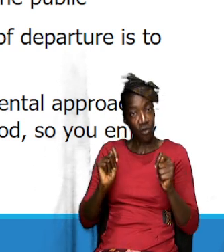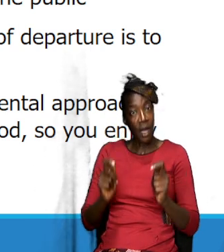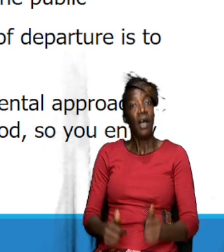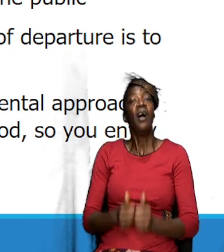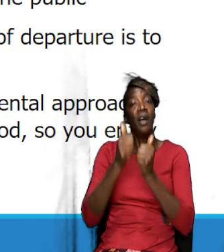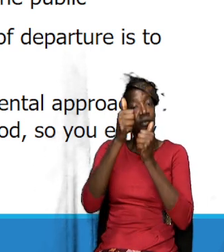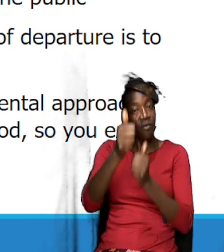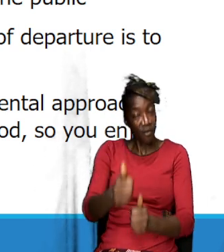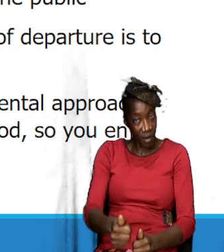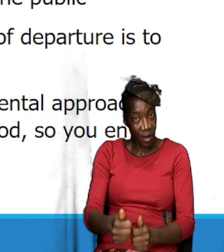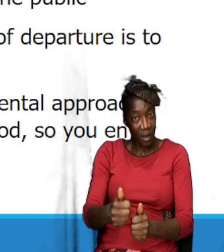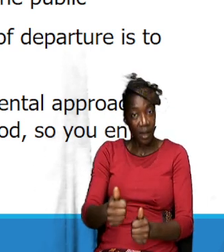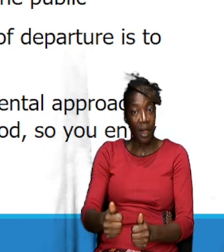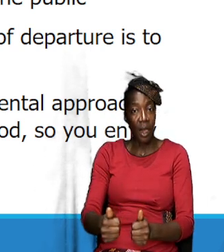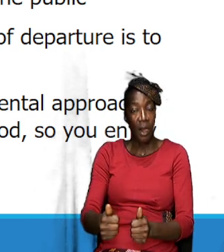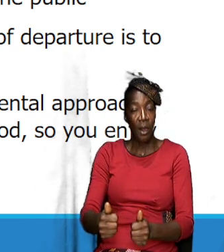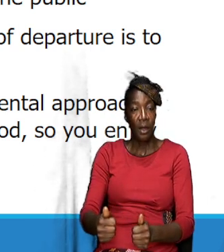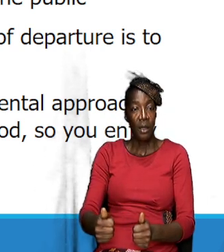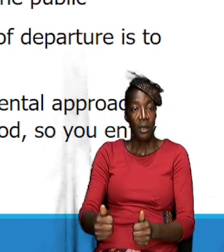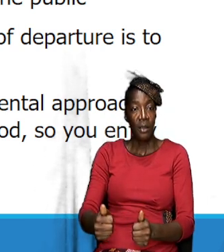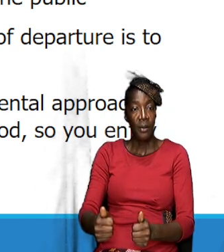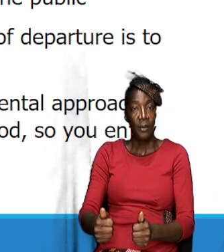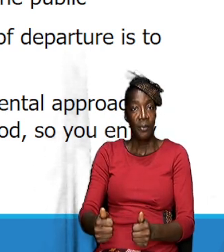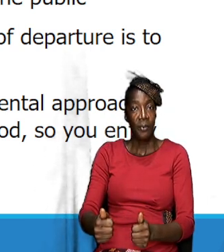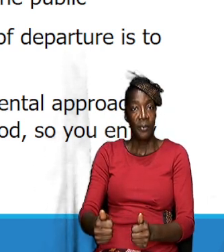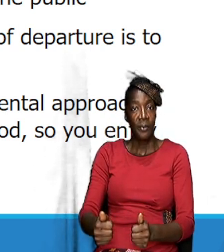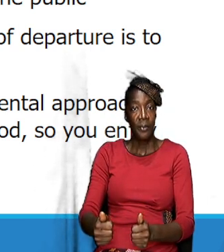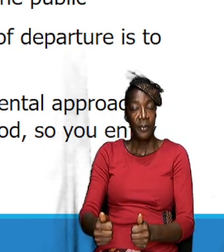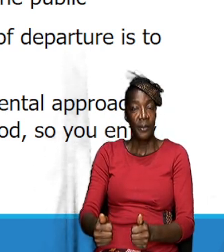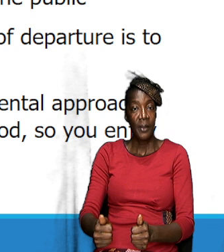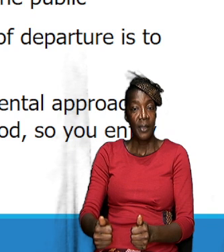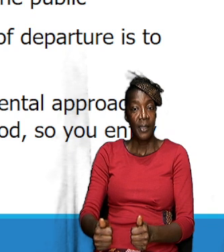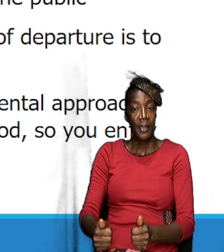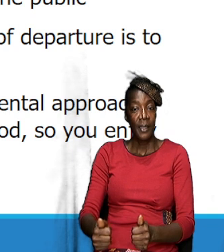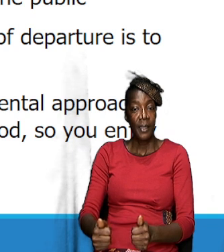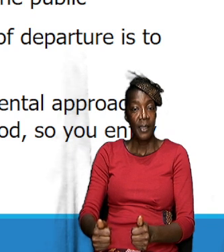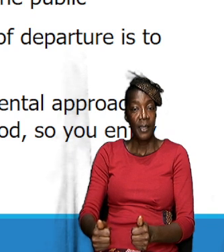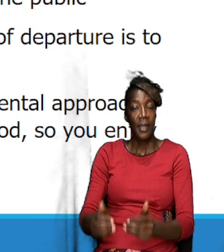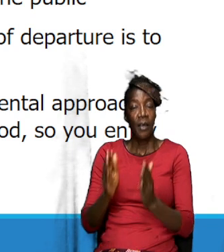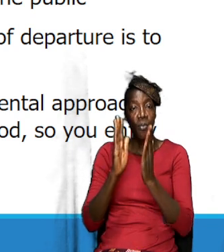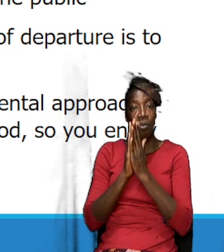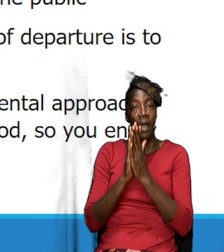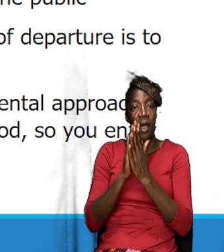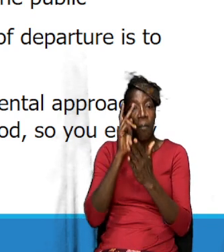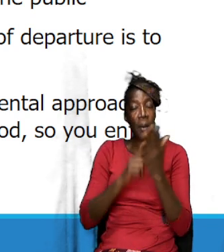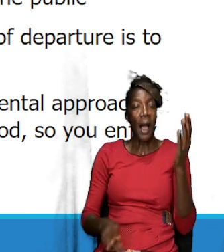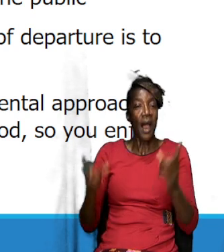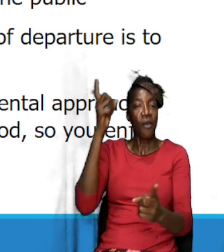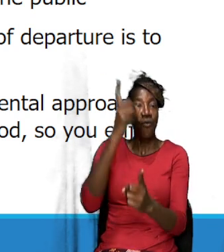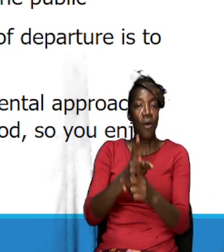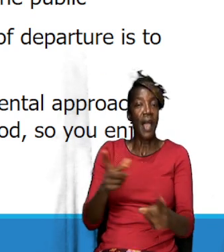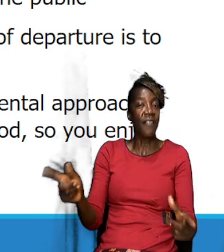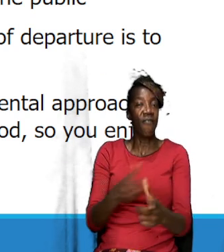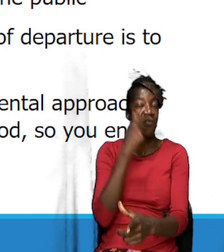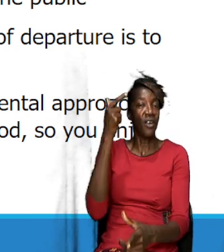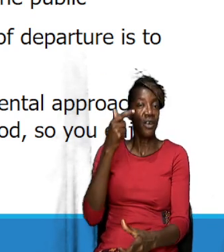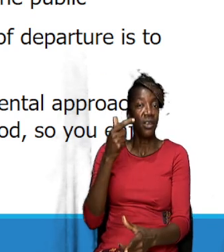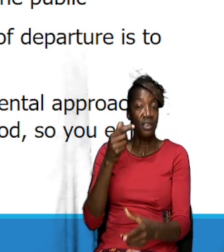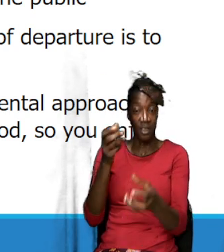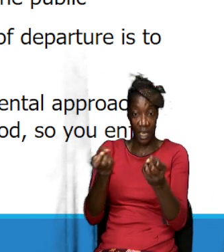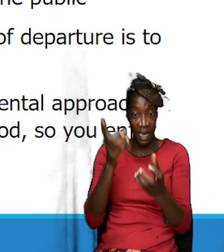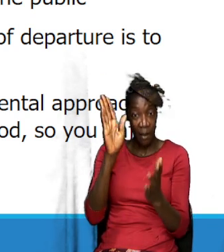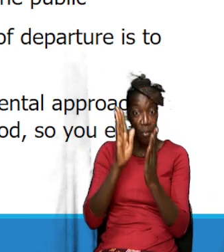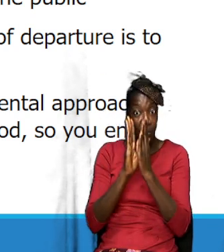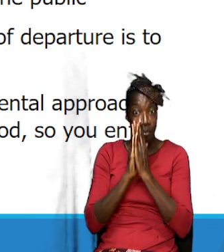imitate his prayer life. get the imitation we have to get the prior part right. And if we get the prior part